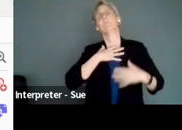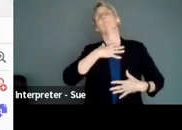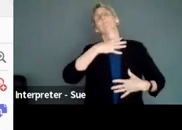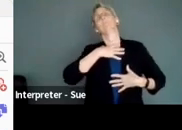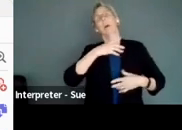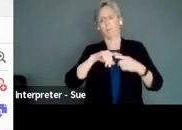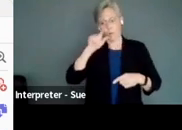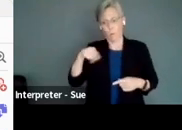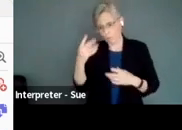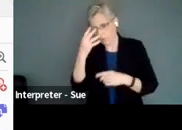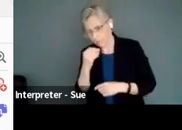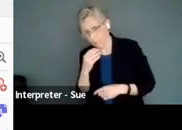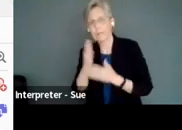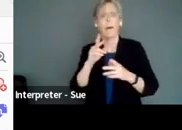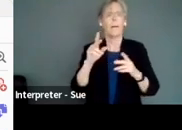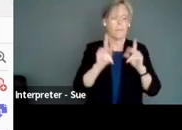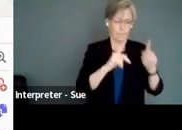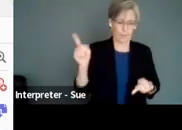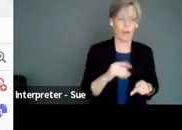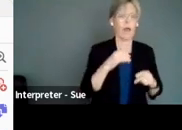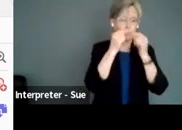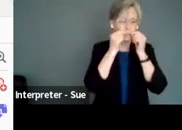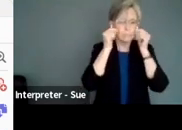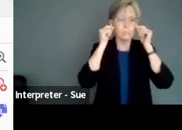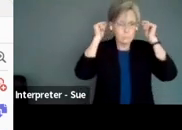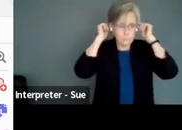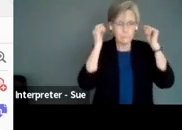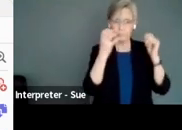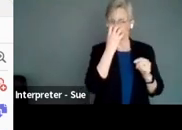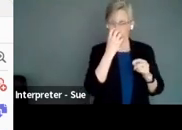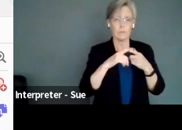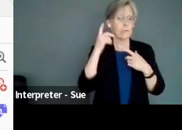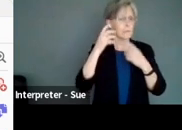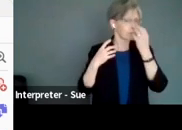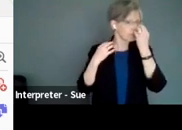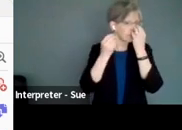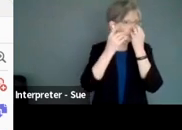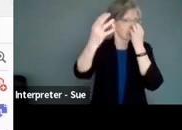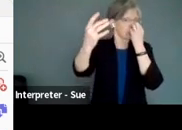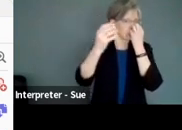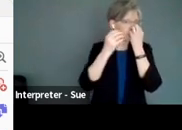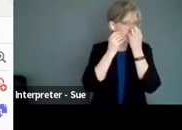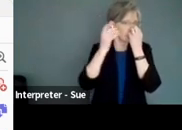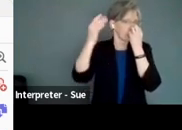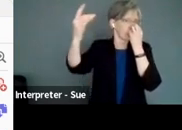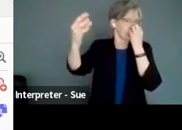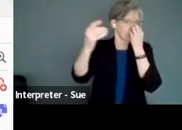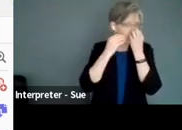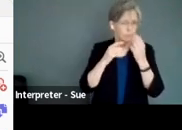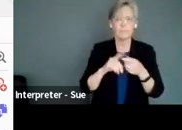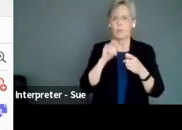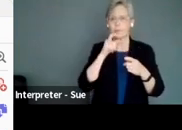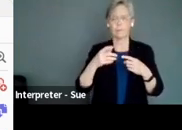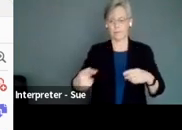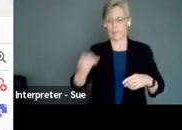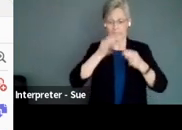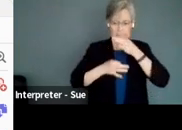But it's not just in your sleep. Sometimes patrons will come with CPAP machines and they make sounds. you will hear them. Yeah. It's not like as much as a ventilator or